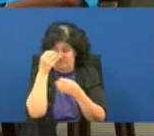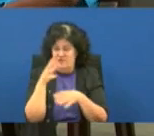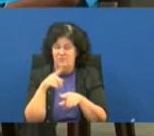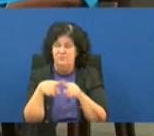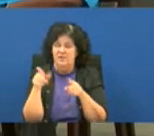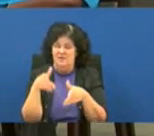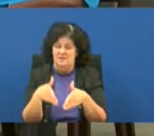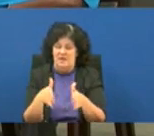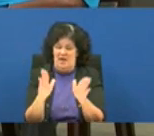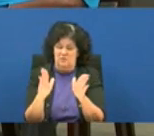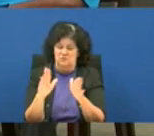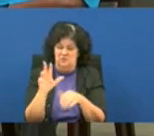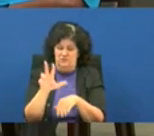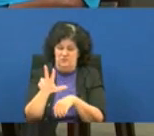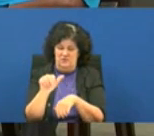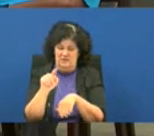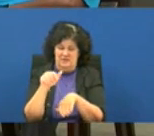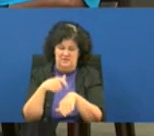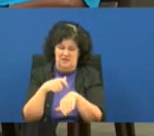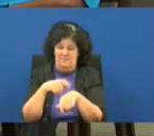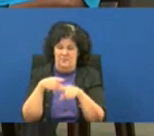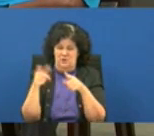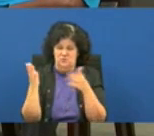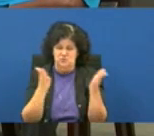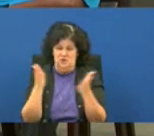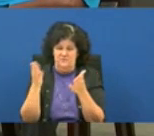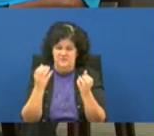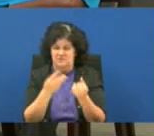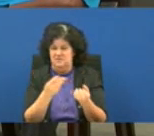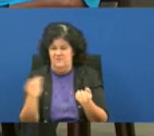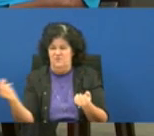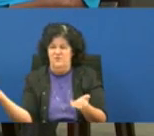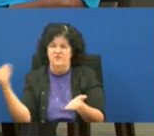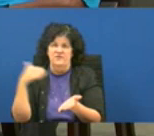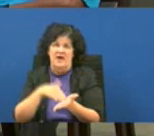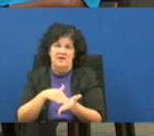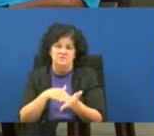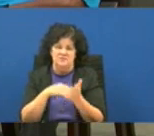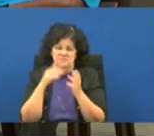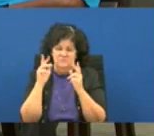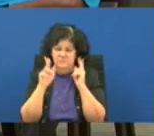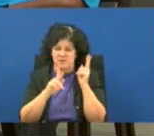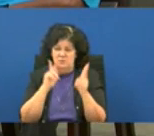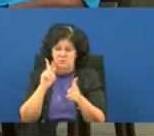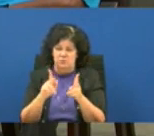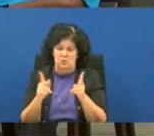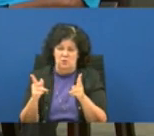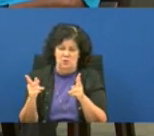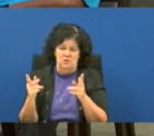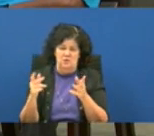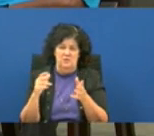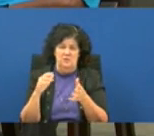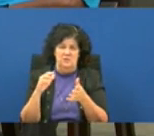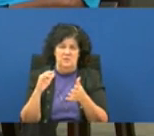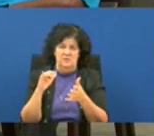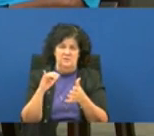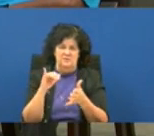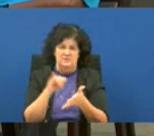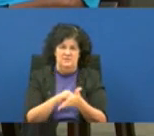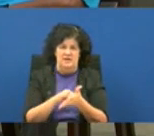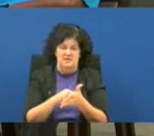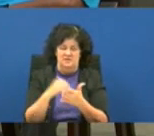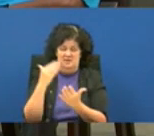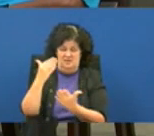them to do that three at a time and when you're serving thousands of individuals or people coming in throughout the day that gets that long that like that